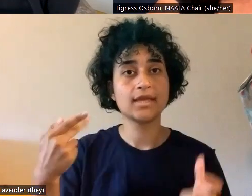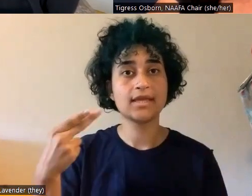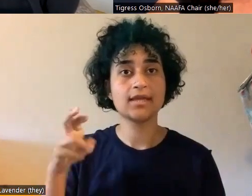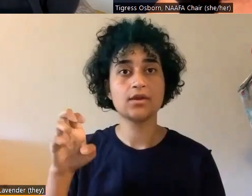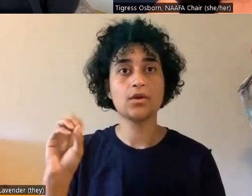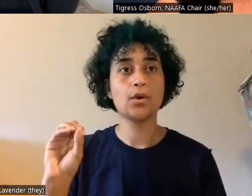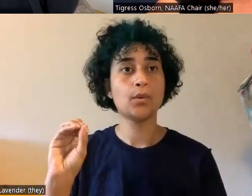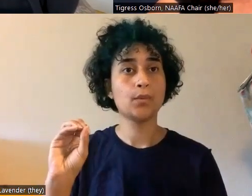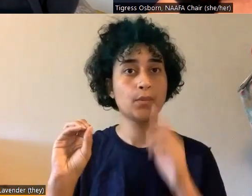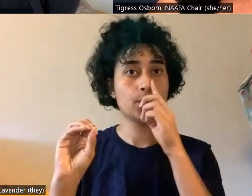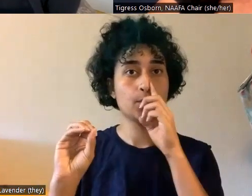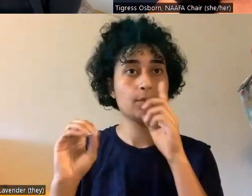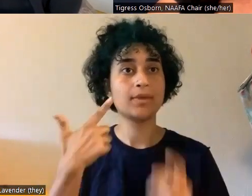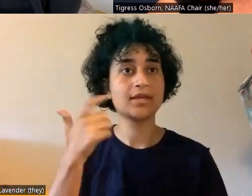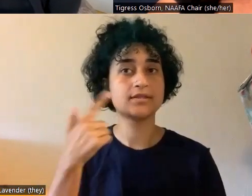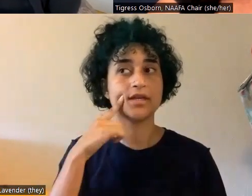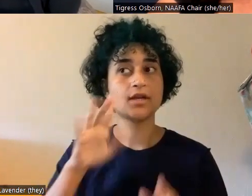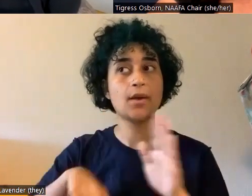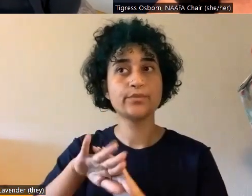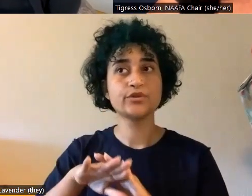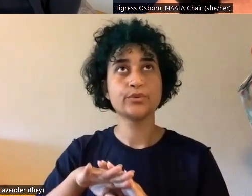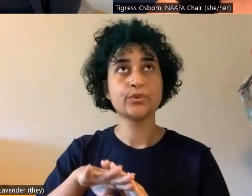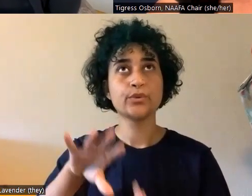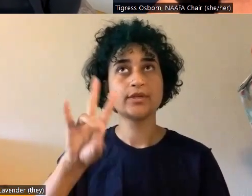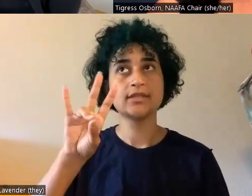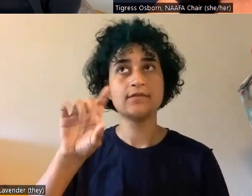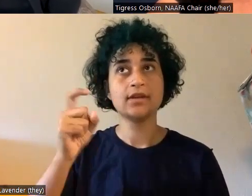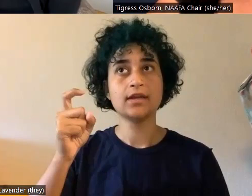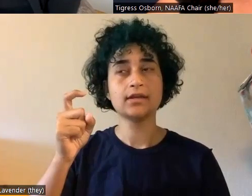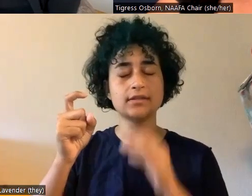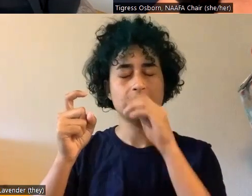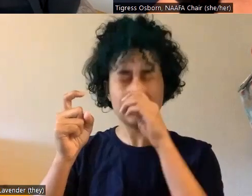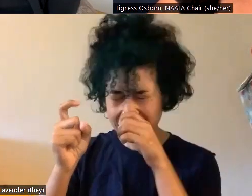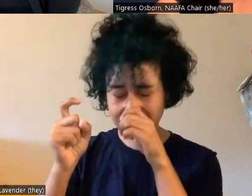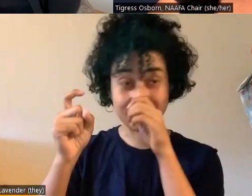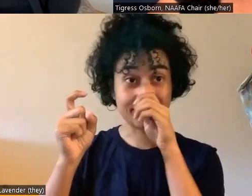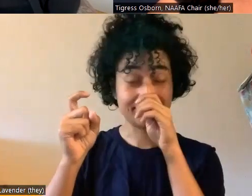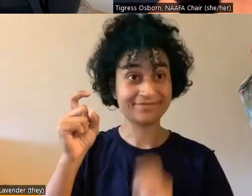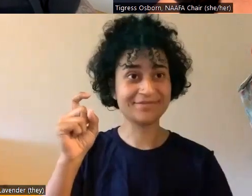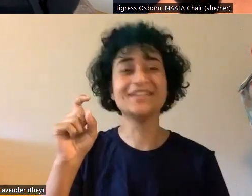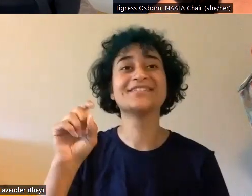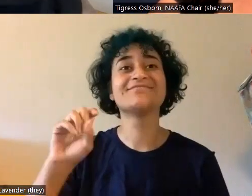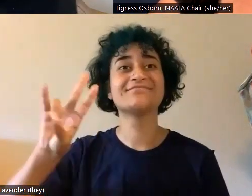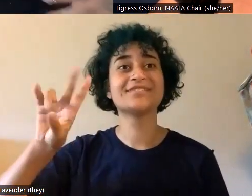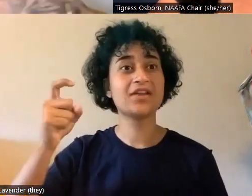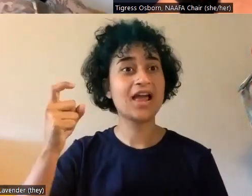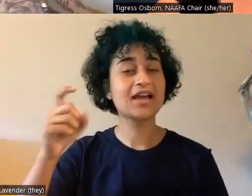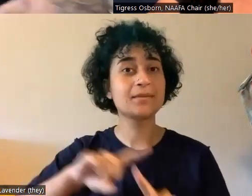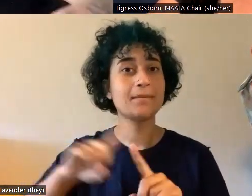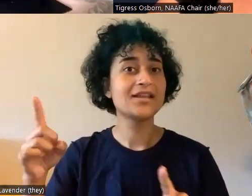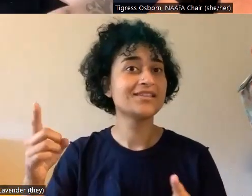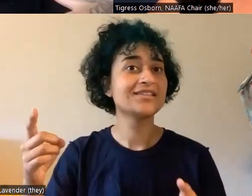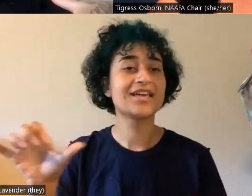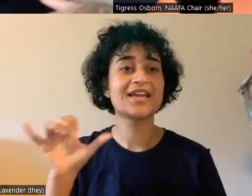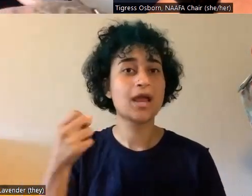they go up to a true seven X. Um, and, but it's the traditional, it will